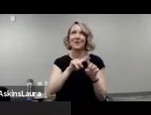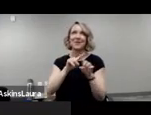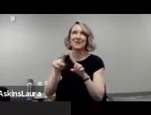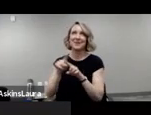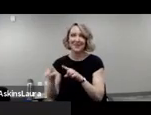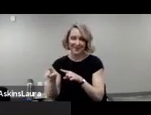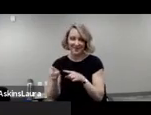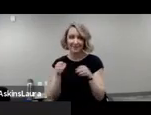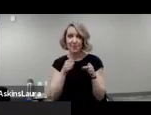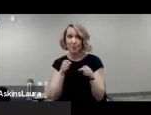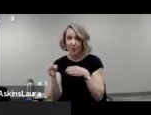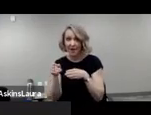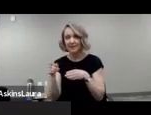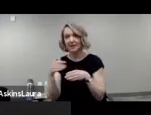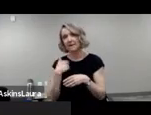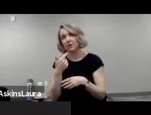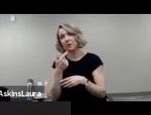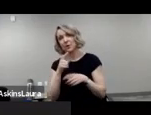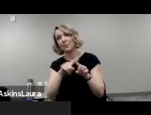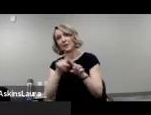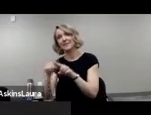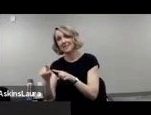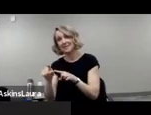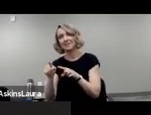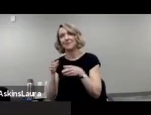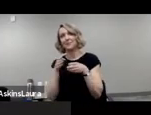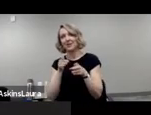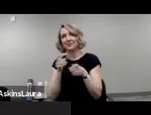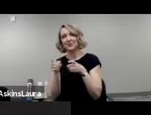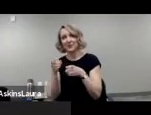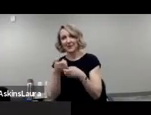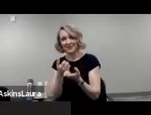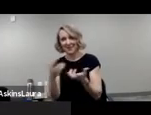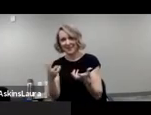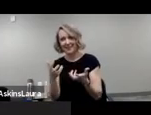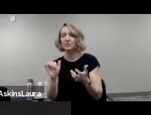different different bureaucracies. So, hence, there's another challenge there.